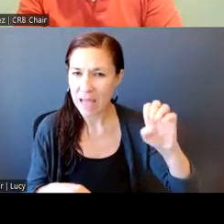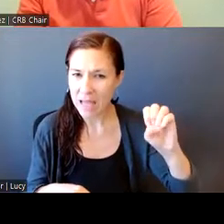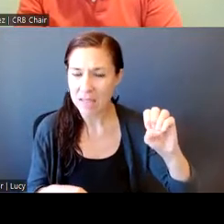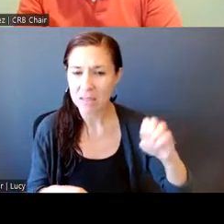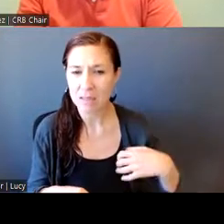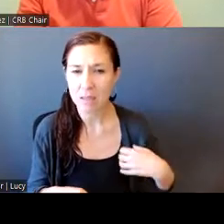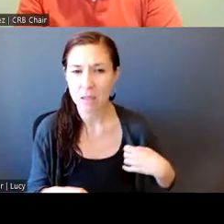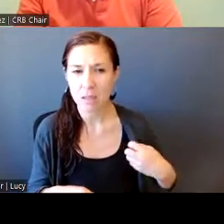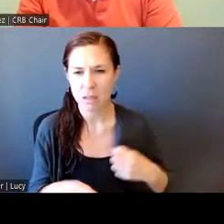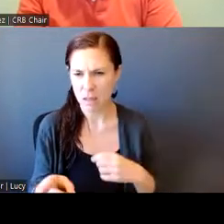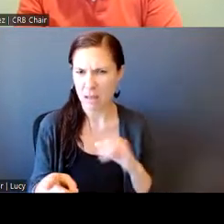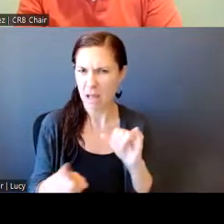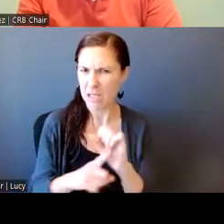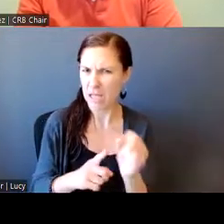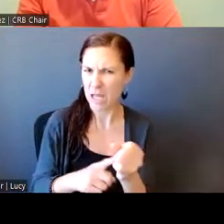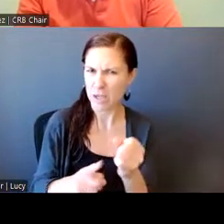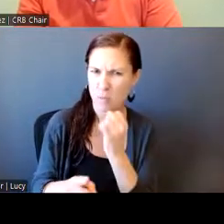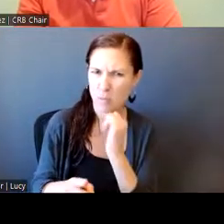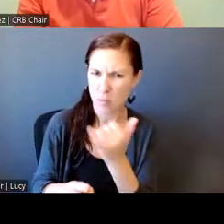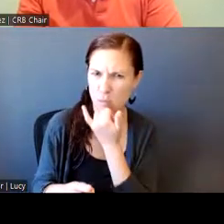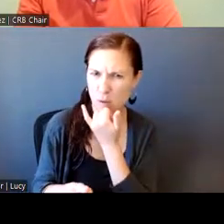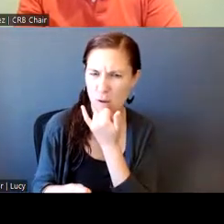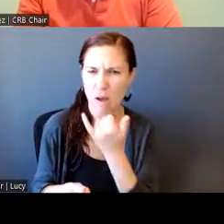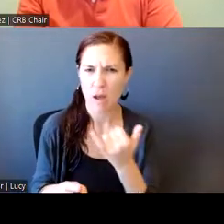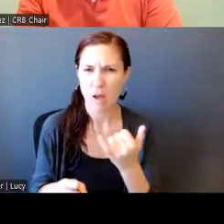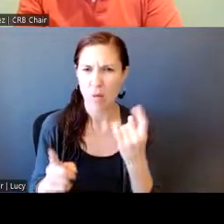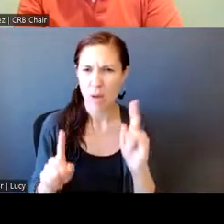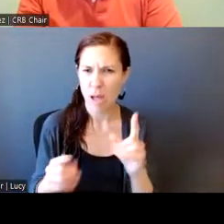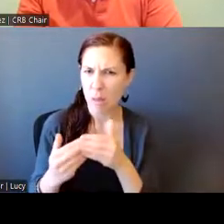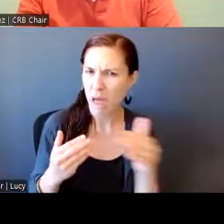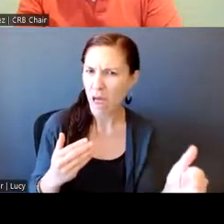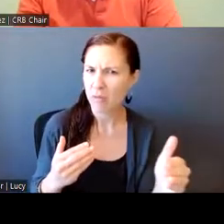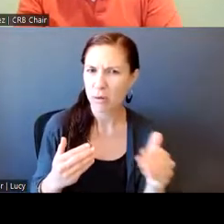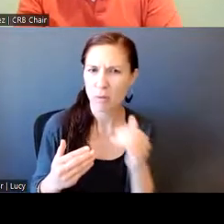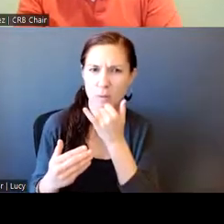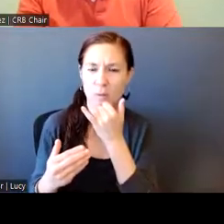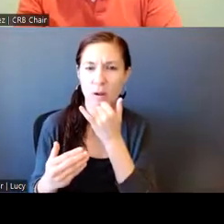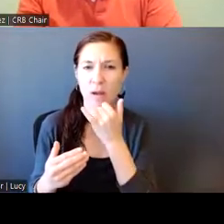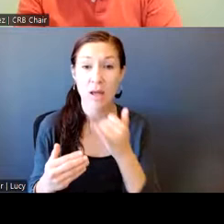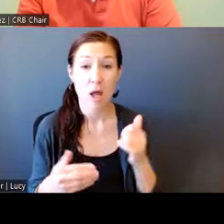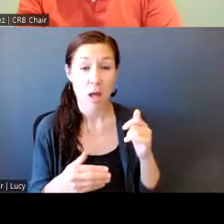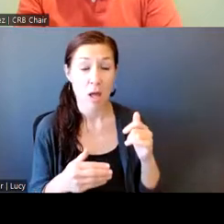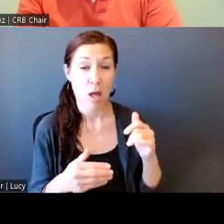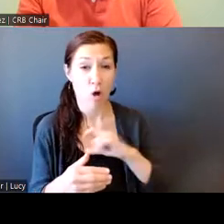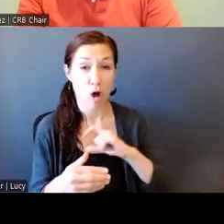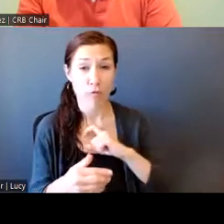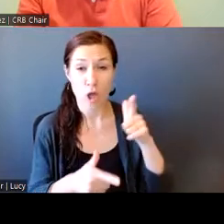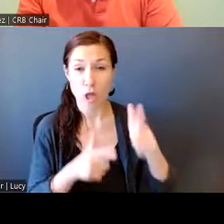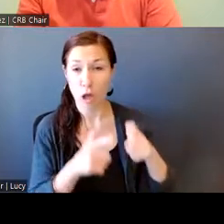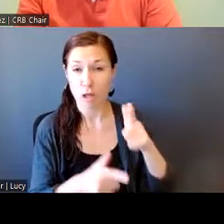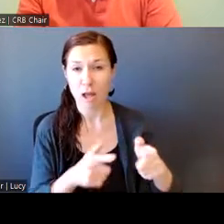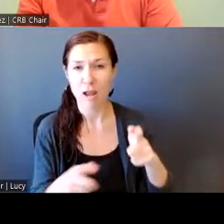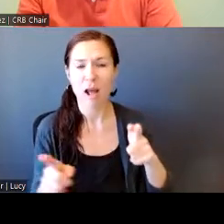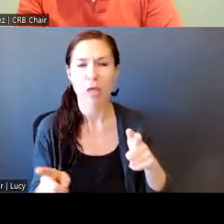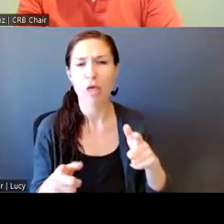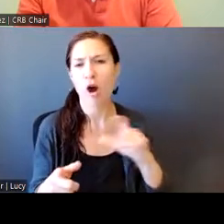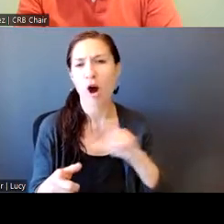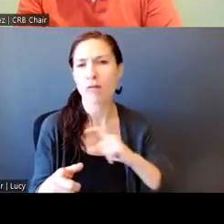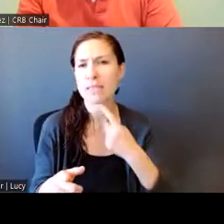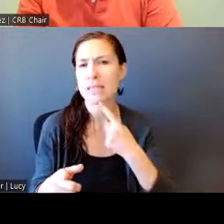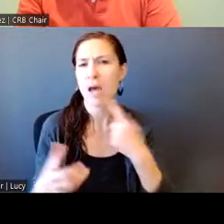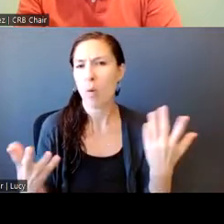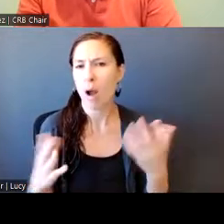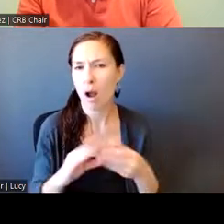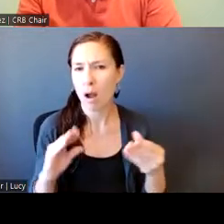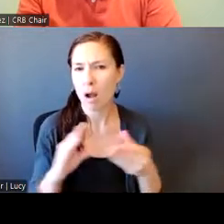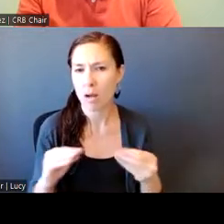that, what was said by officers after they shot, look into that. There were some things